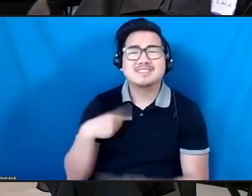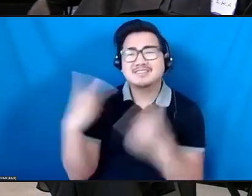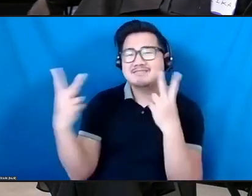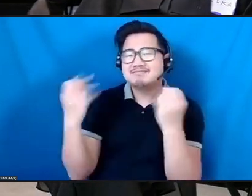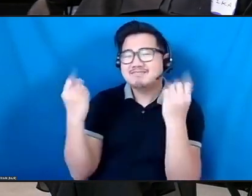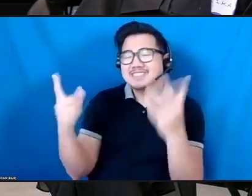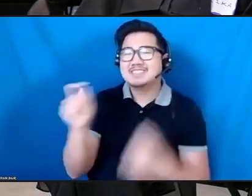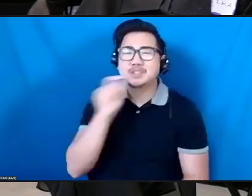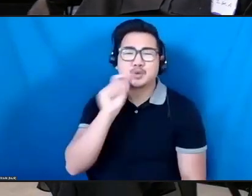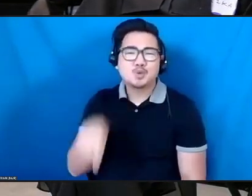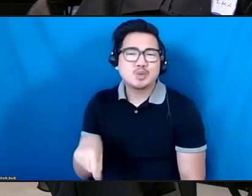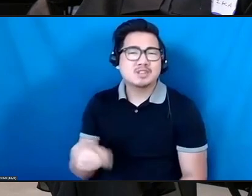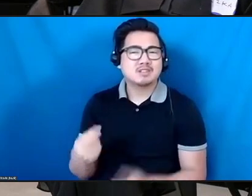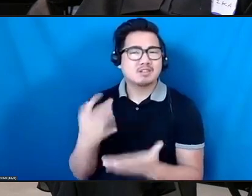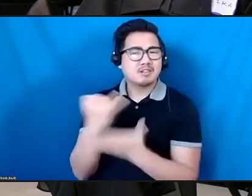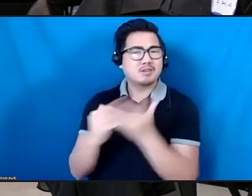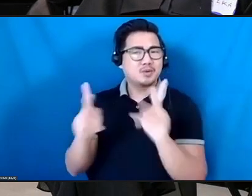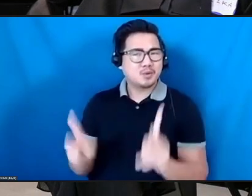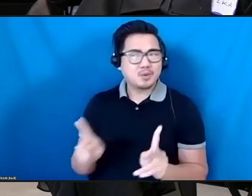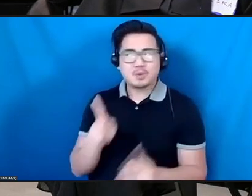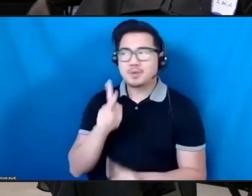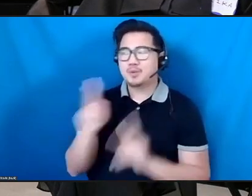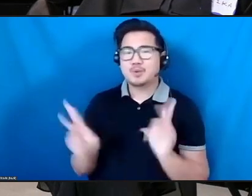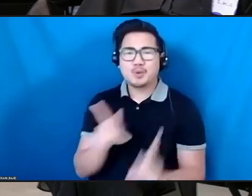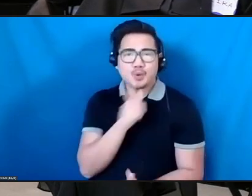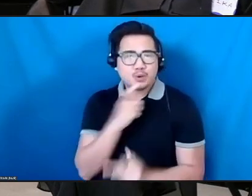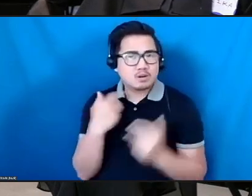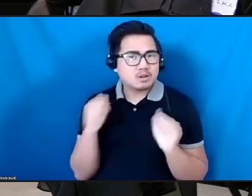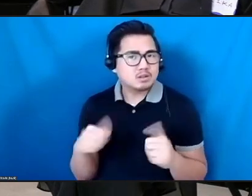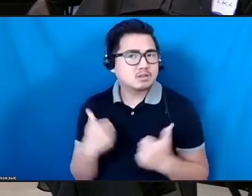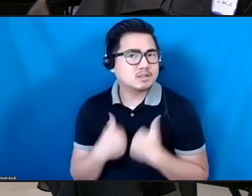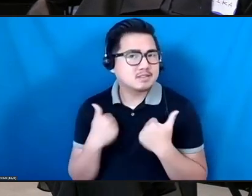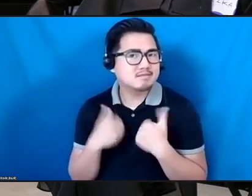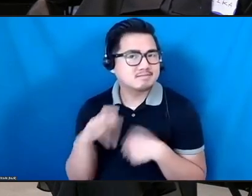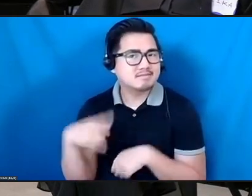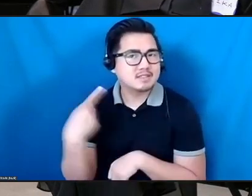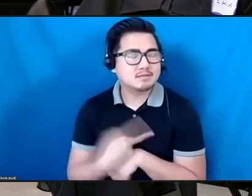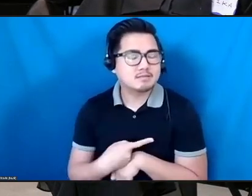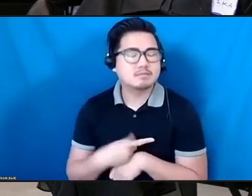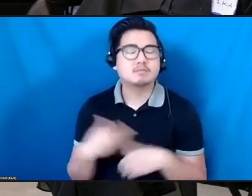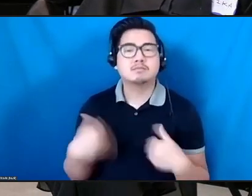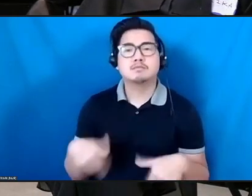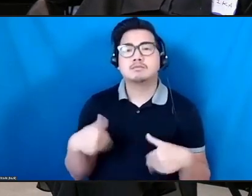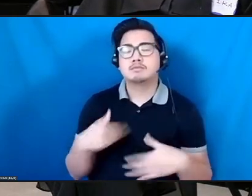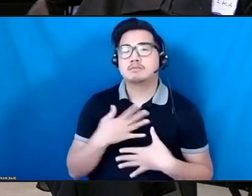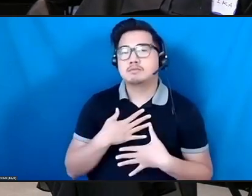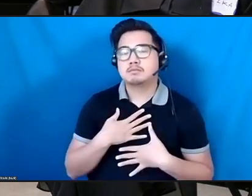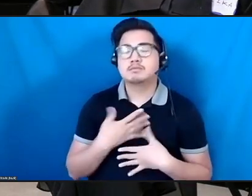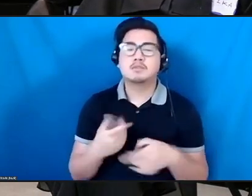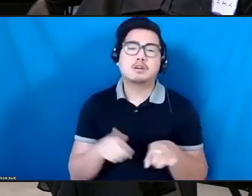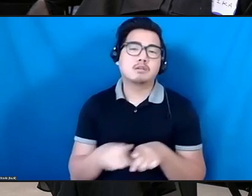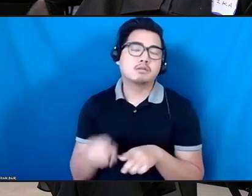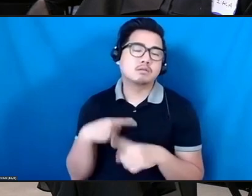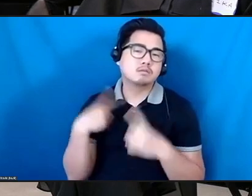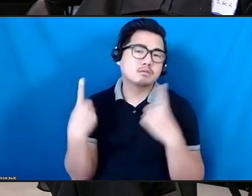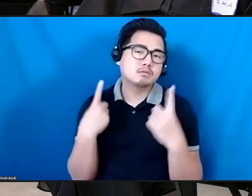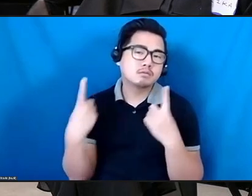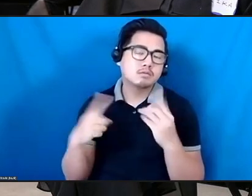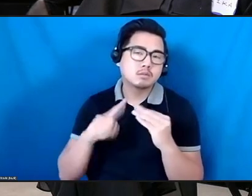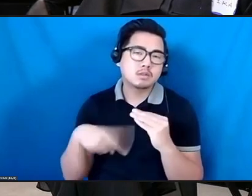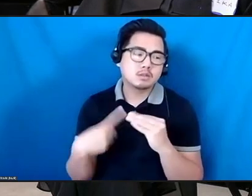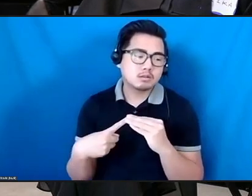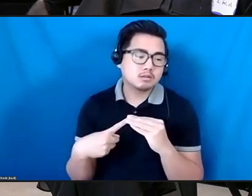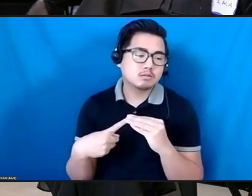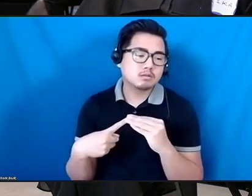being able to survive that day. So I was also thinking about, when we are thinking